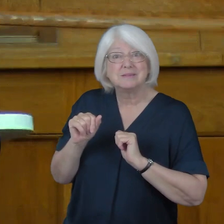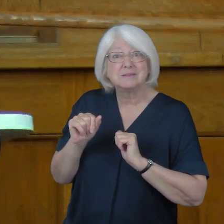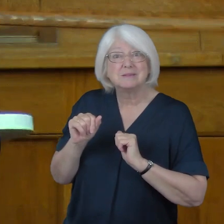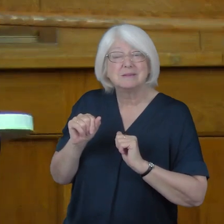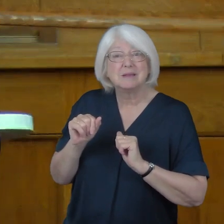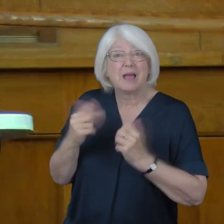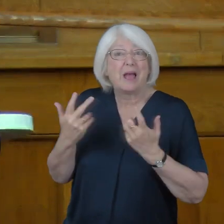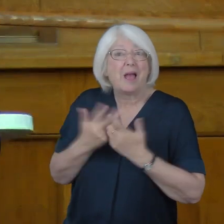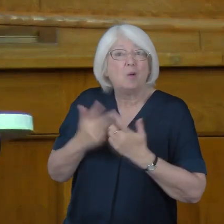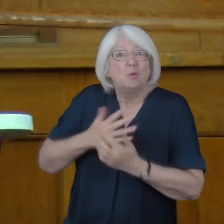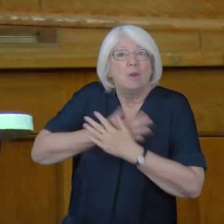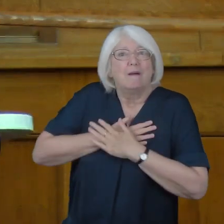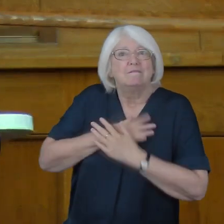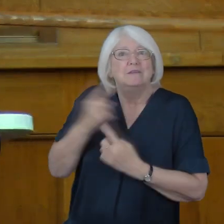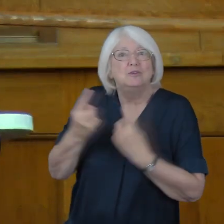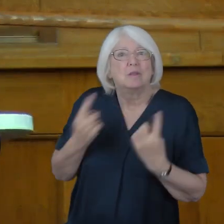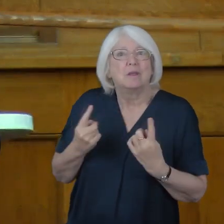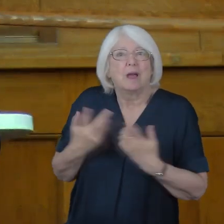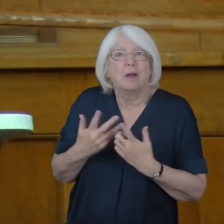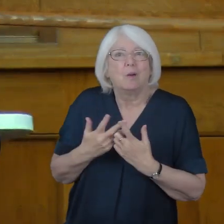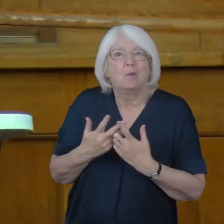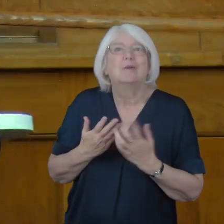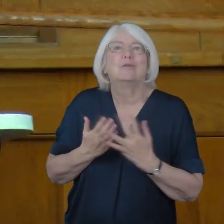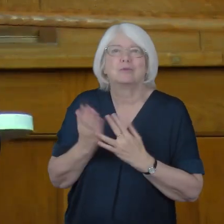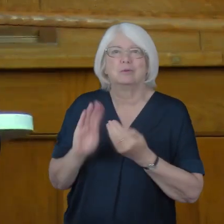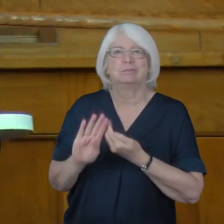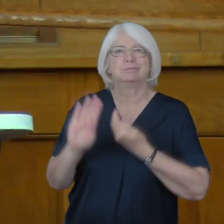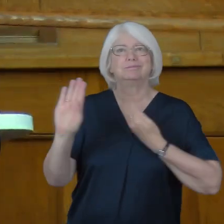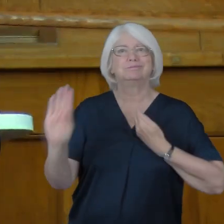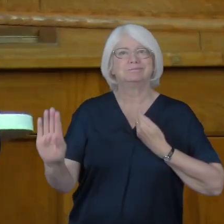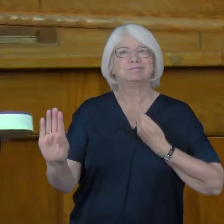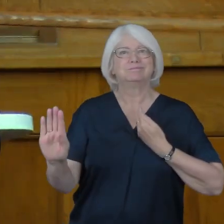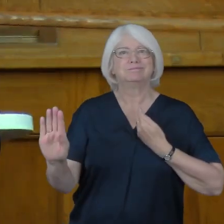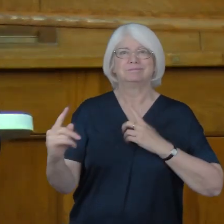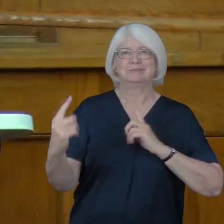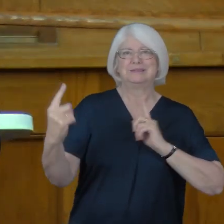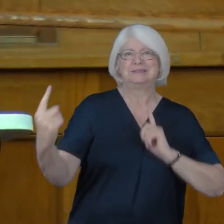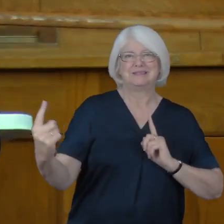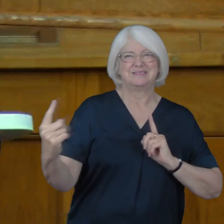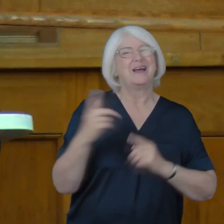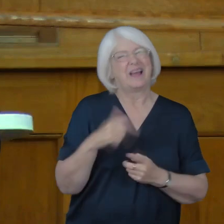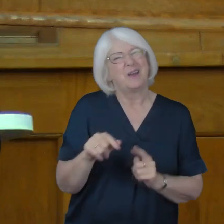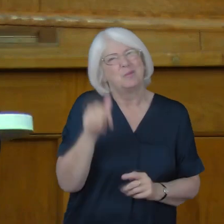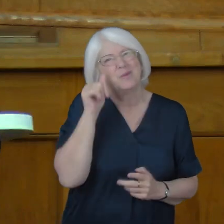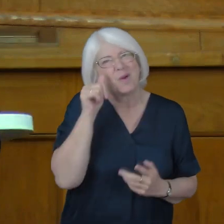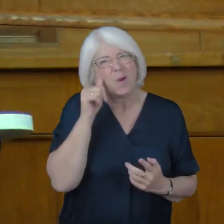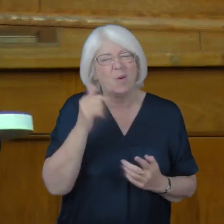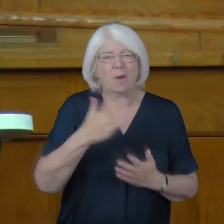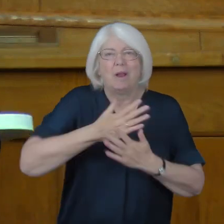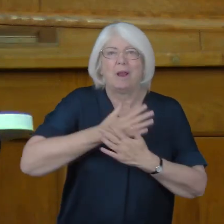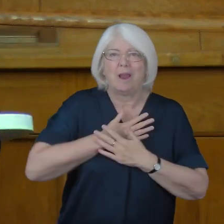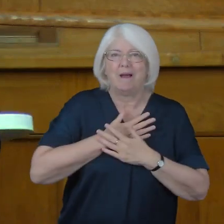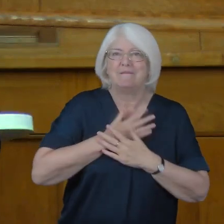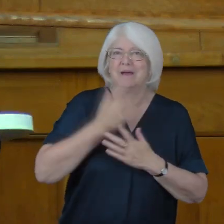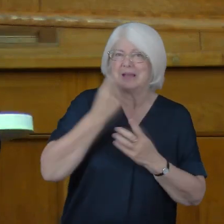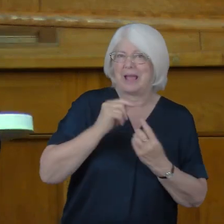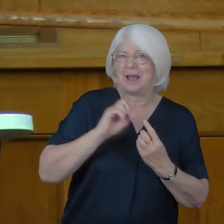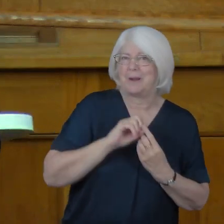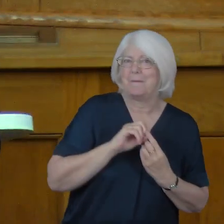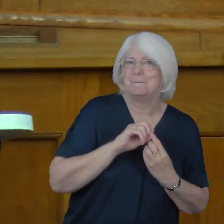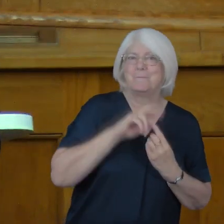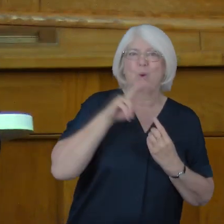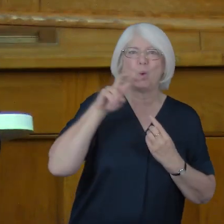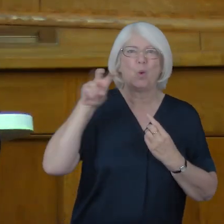is to keep a distance. And we have learned that love transcends